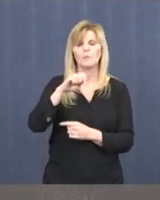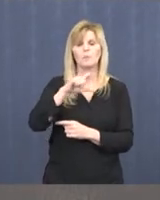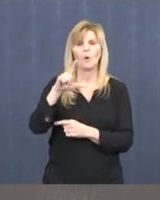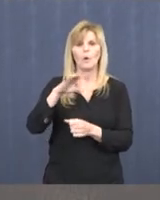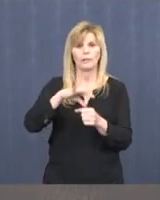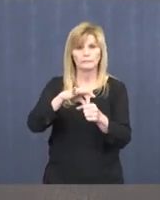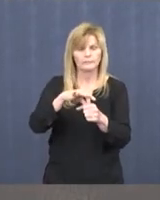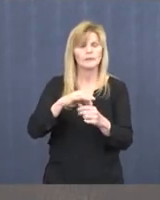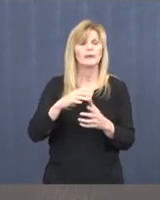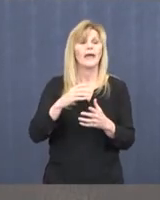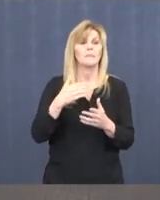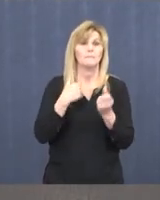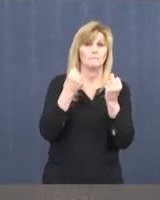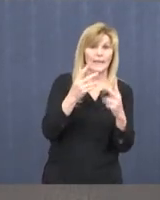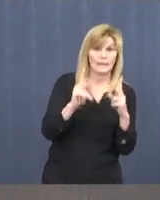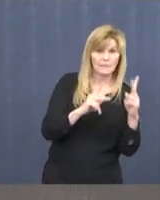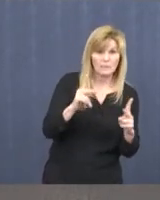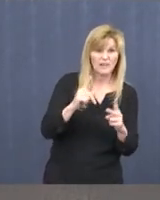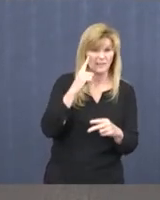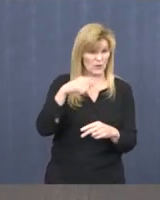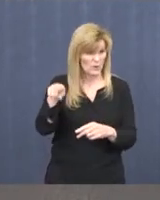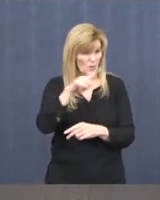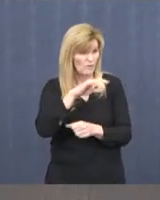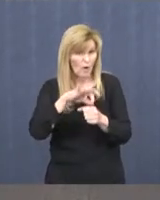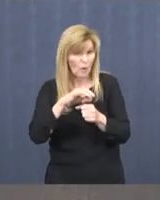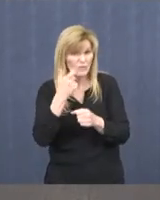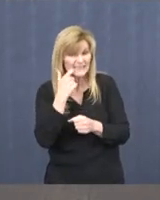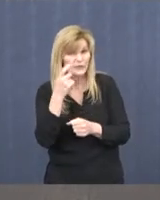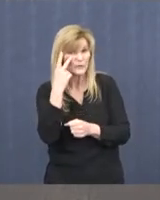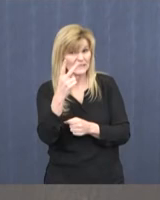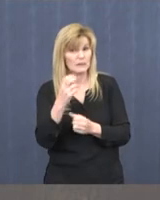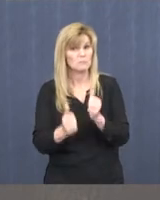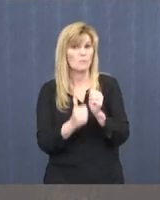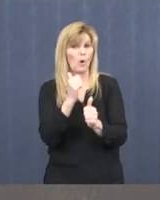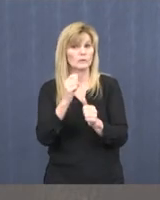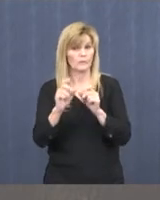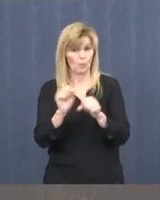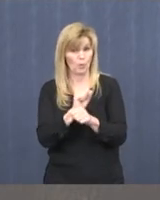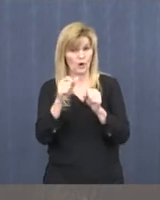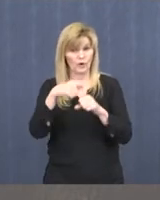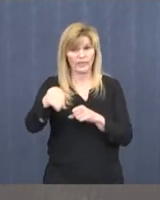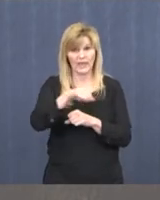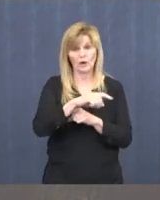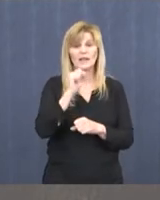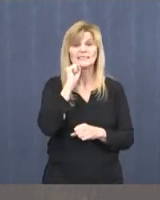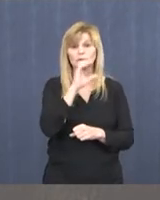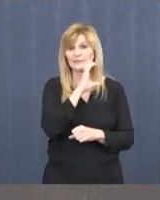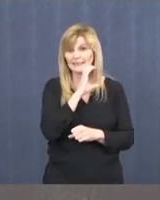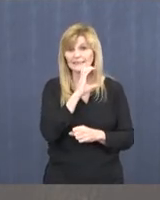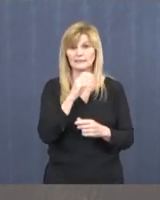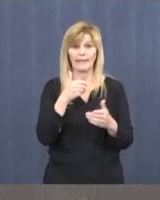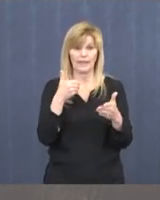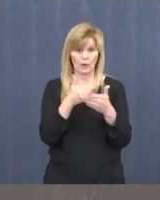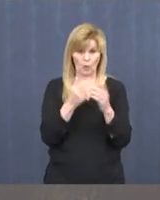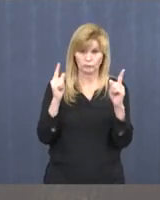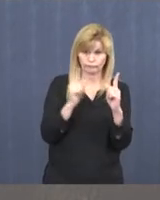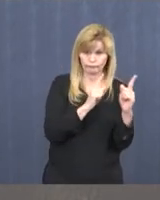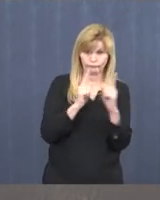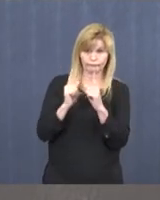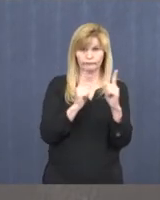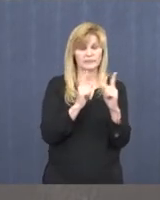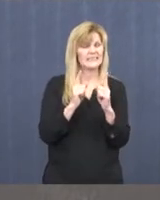people, many of them seniors, and I'm sure those of you who have voted recently understand most of them seniors are working close proximity to one another every day.